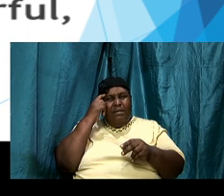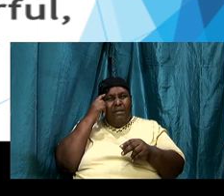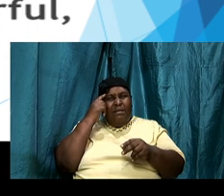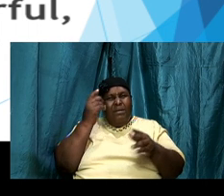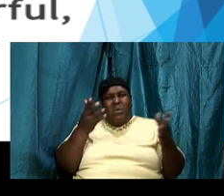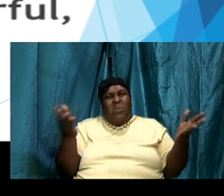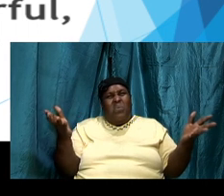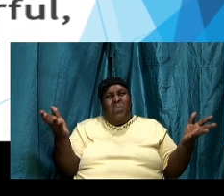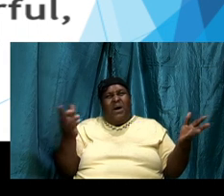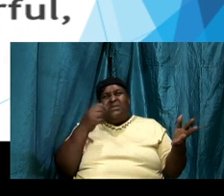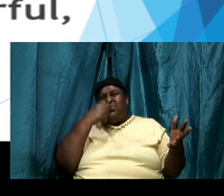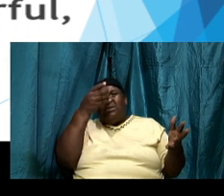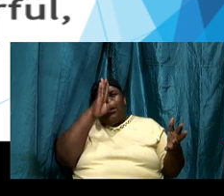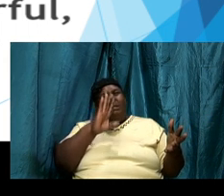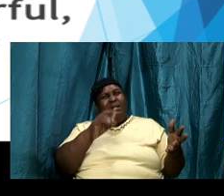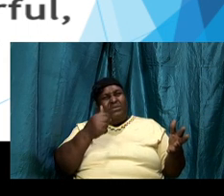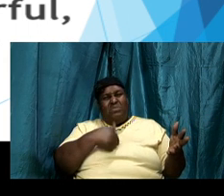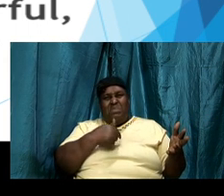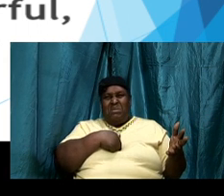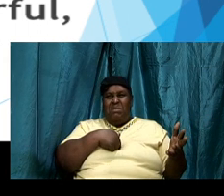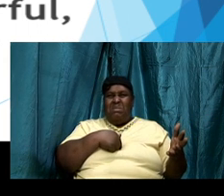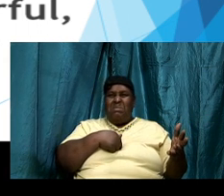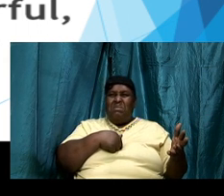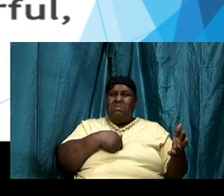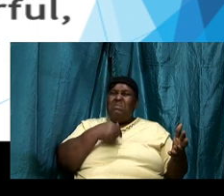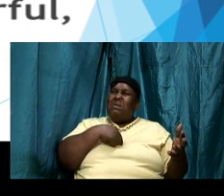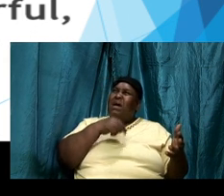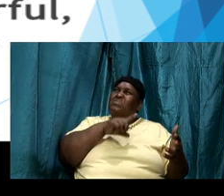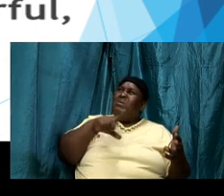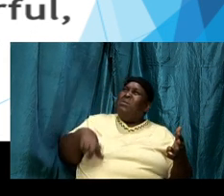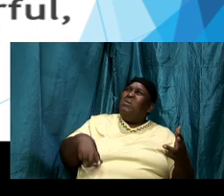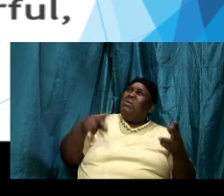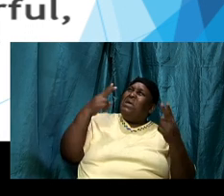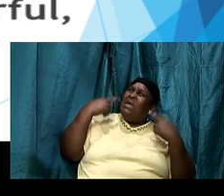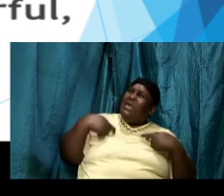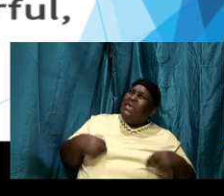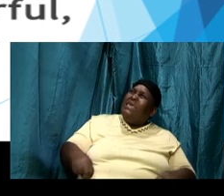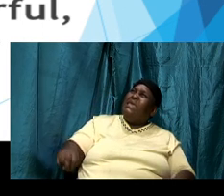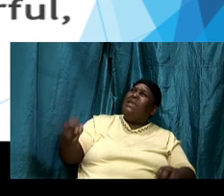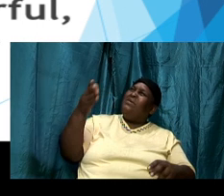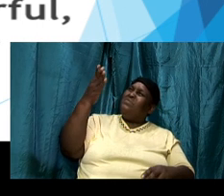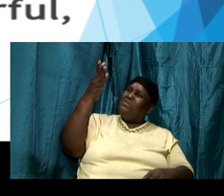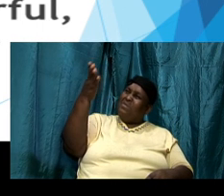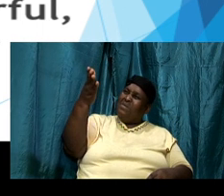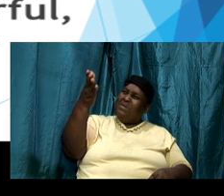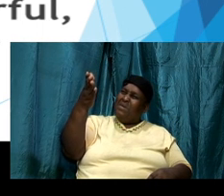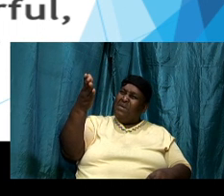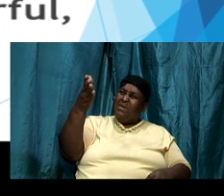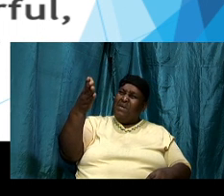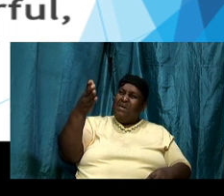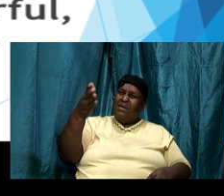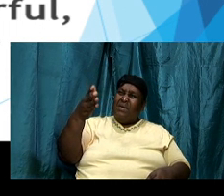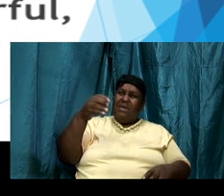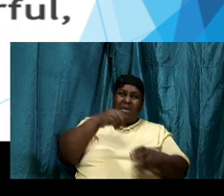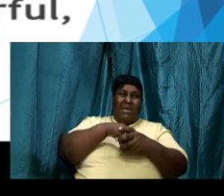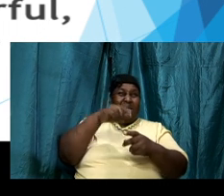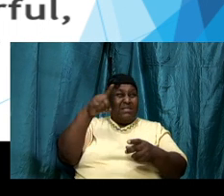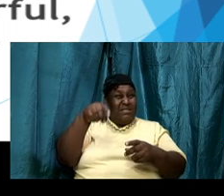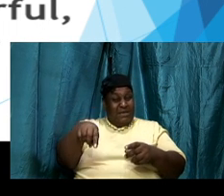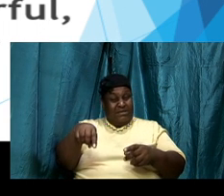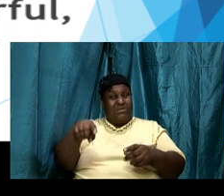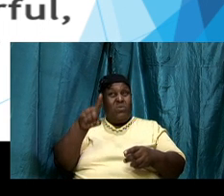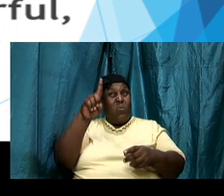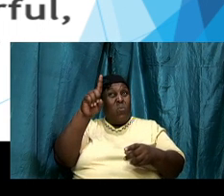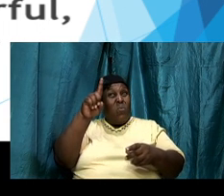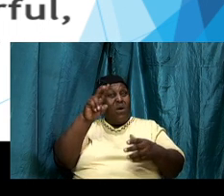says I am the Lord that healeth thee and in this one little verse we can